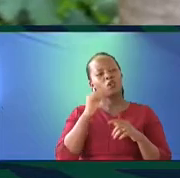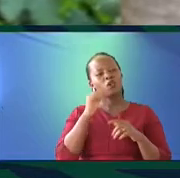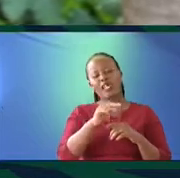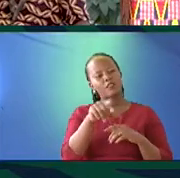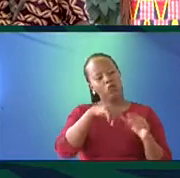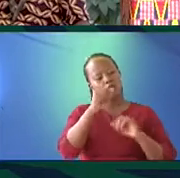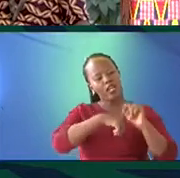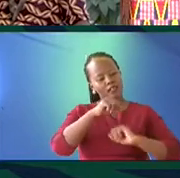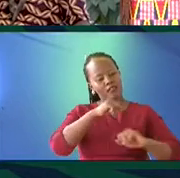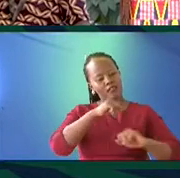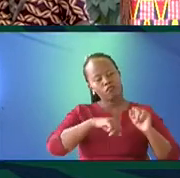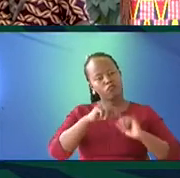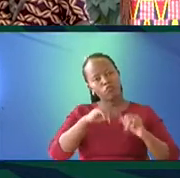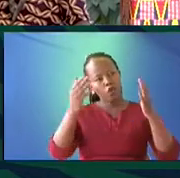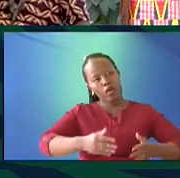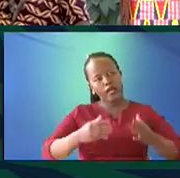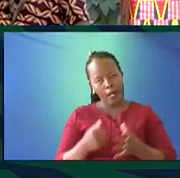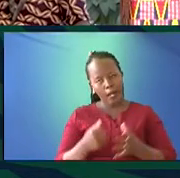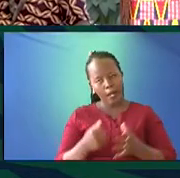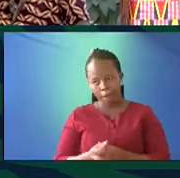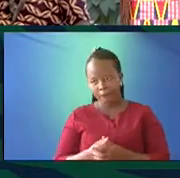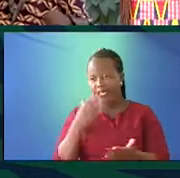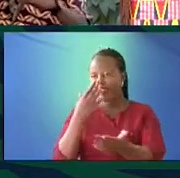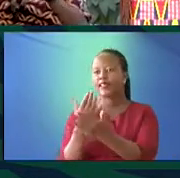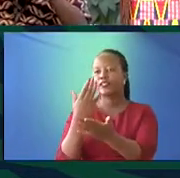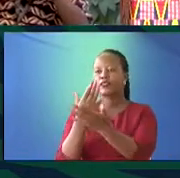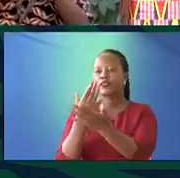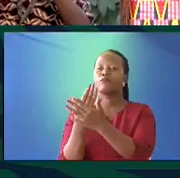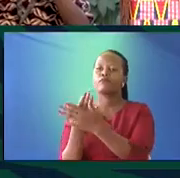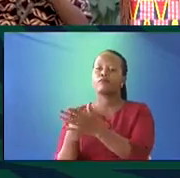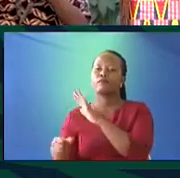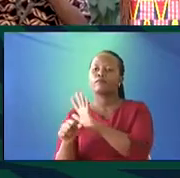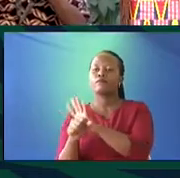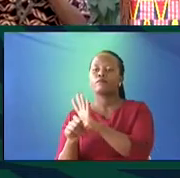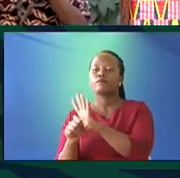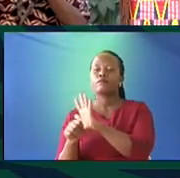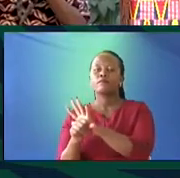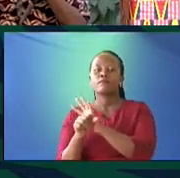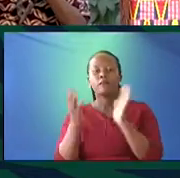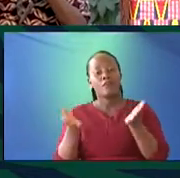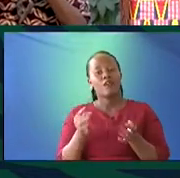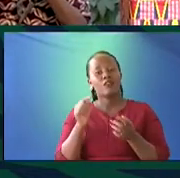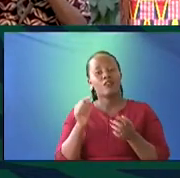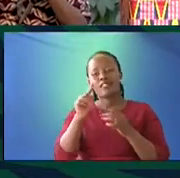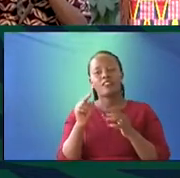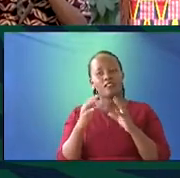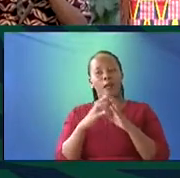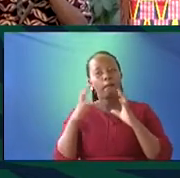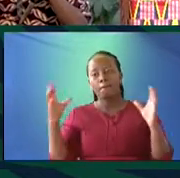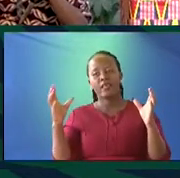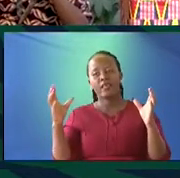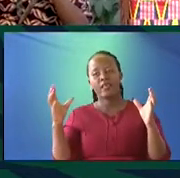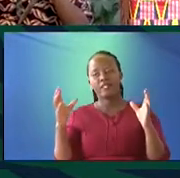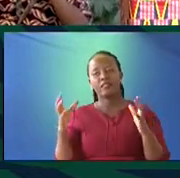doing about that. Karibu Ndugu. Thank you. Thank you very much. I think it's a bit disconcerting to